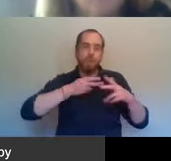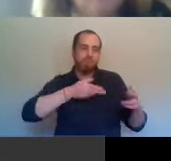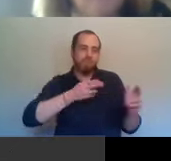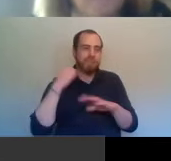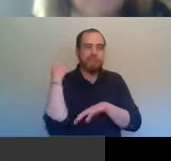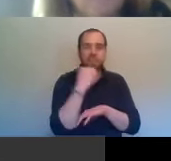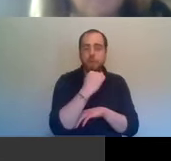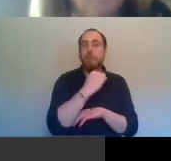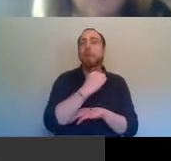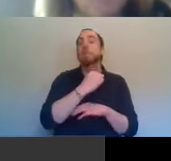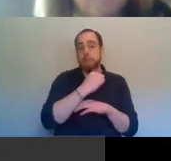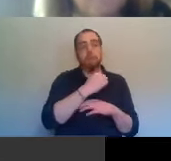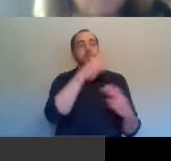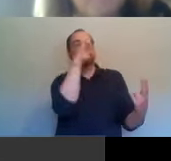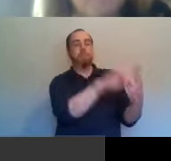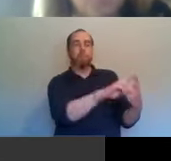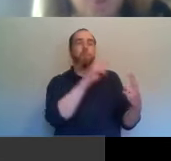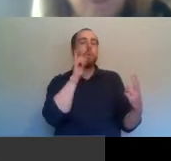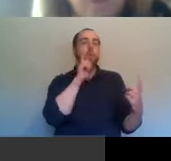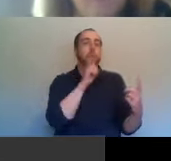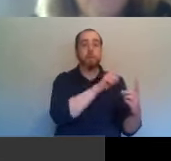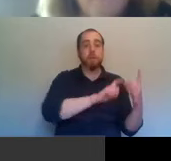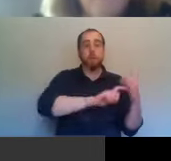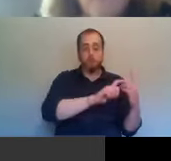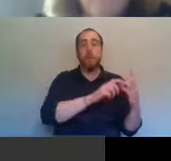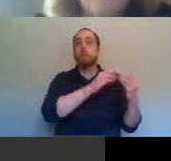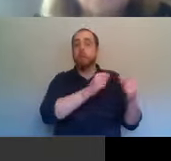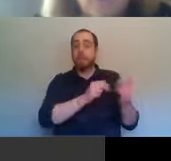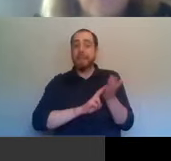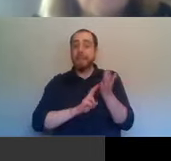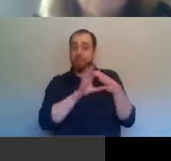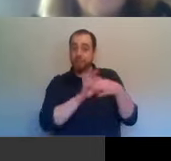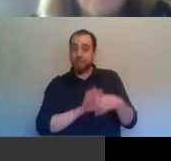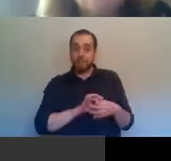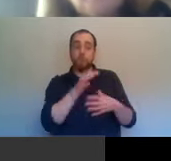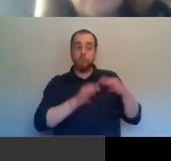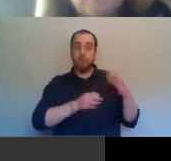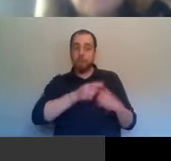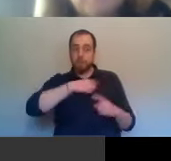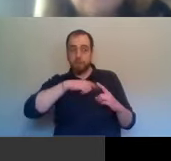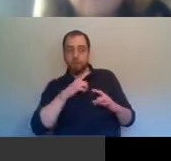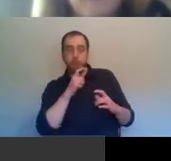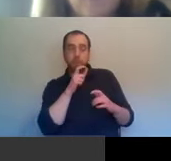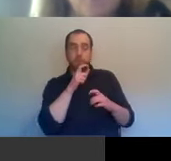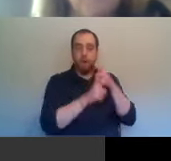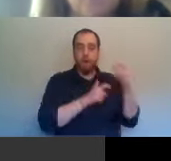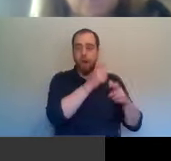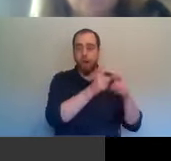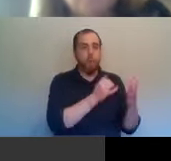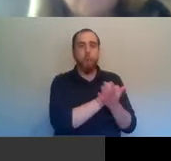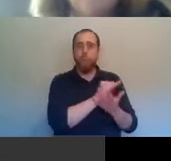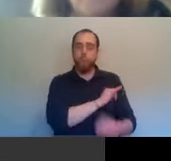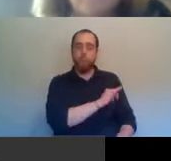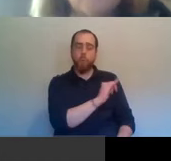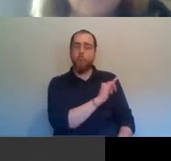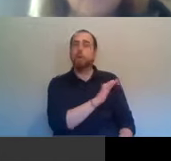fellow nationalist politicians is quite extraordinary at the time. But the result is that they actually do